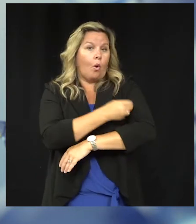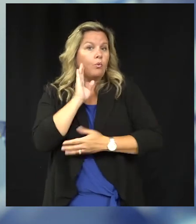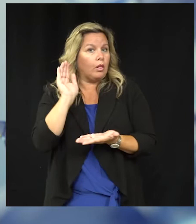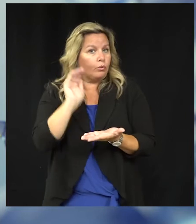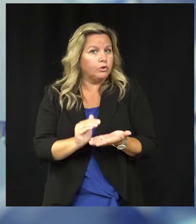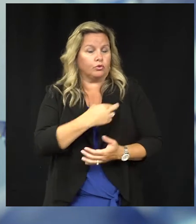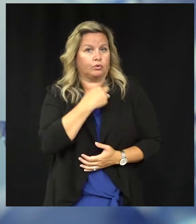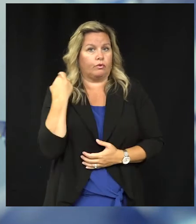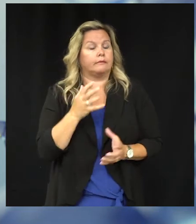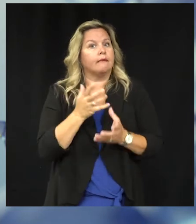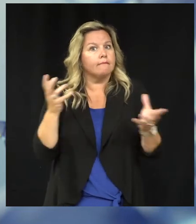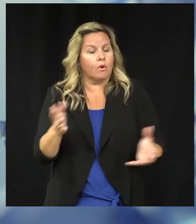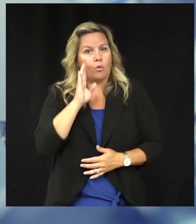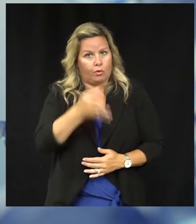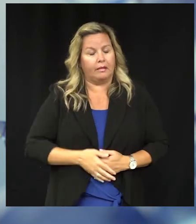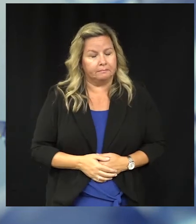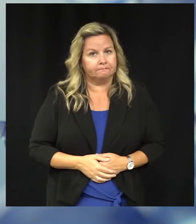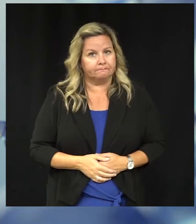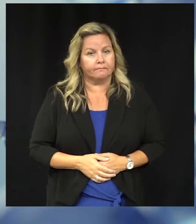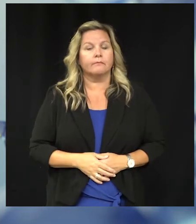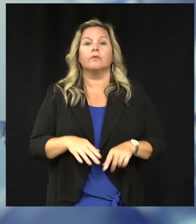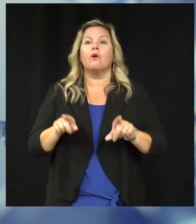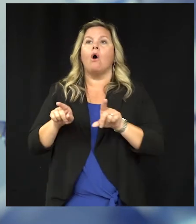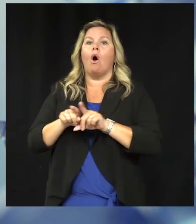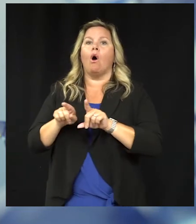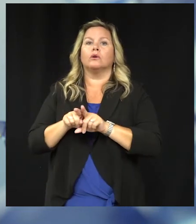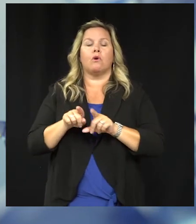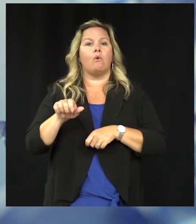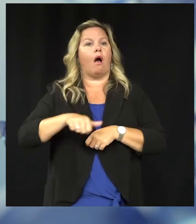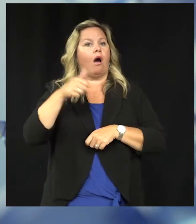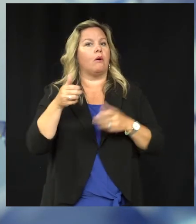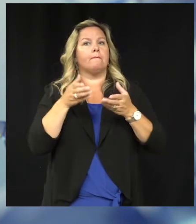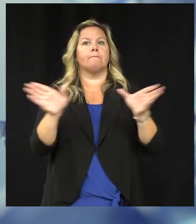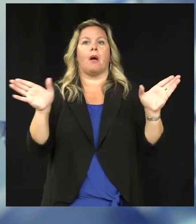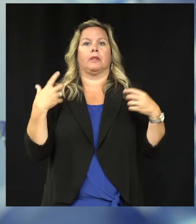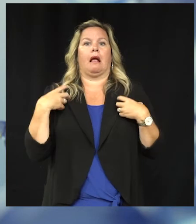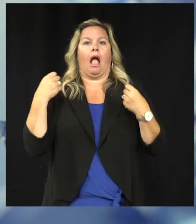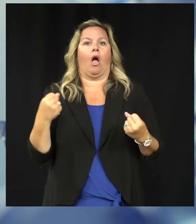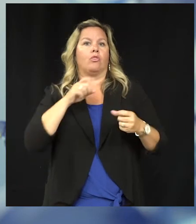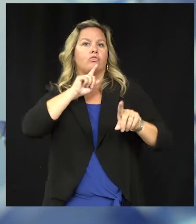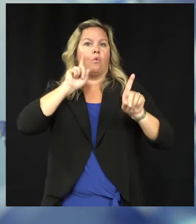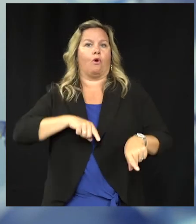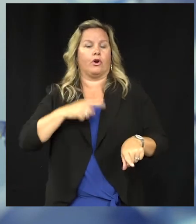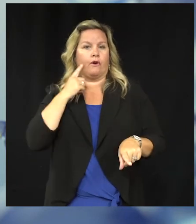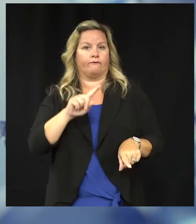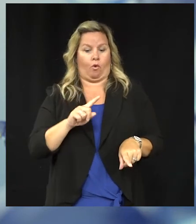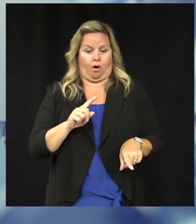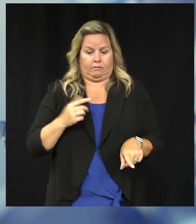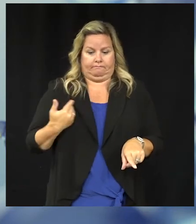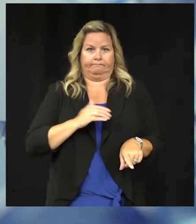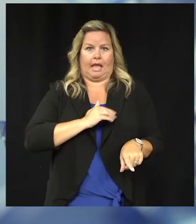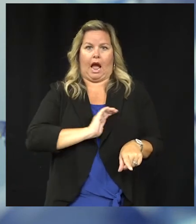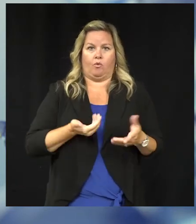I also want to talk to you a little bit about a public health order that I'm issuing today along with my counterpart in Ottawa County